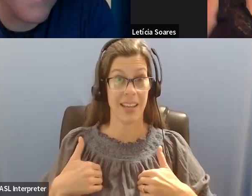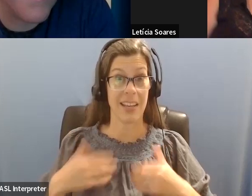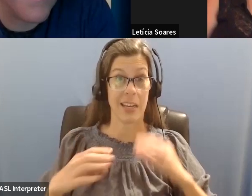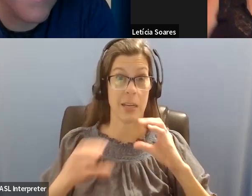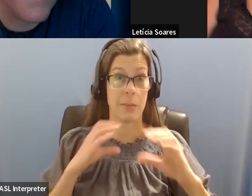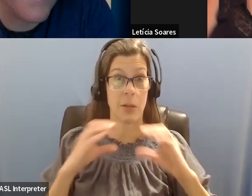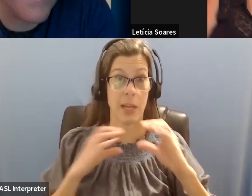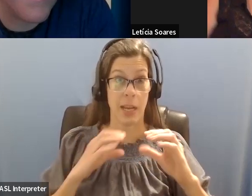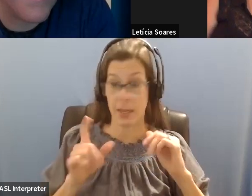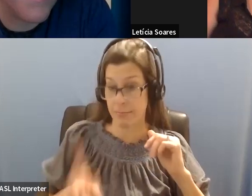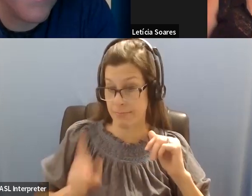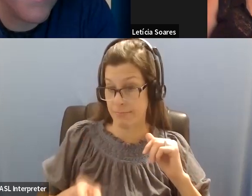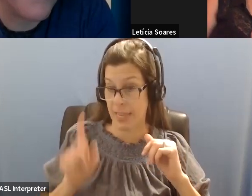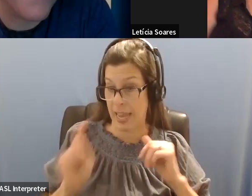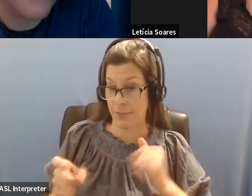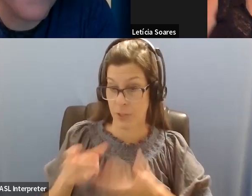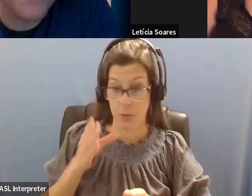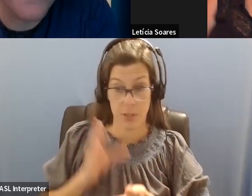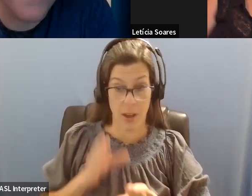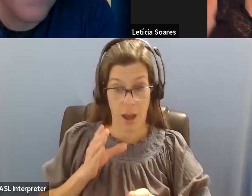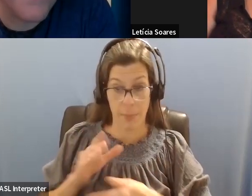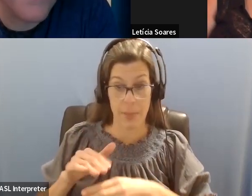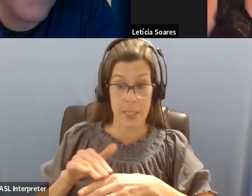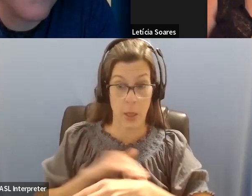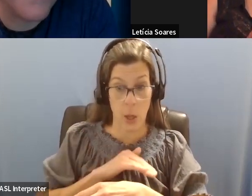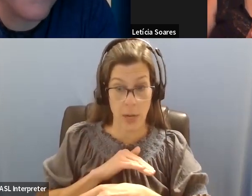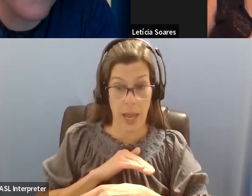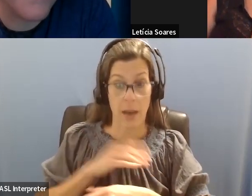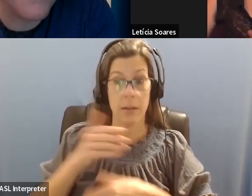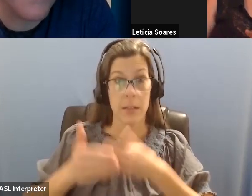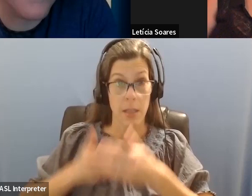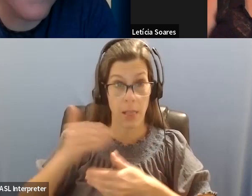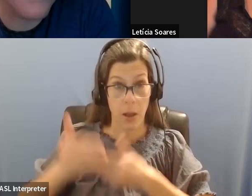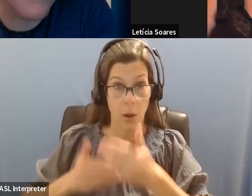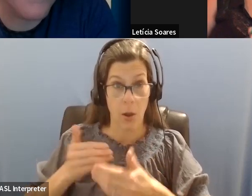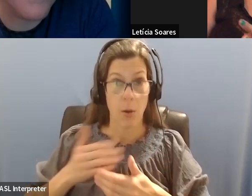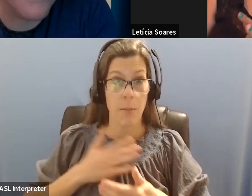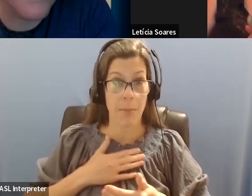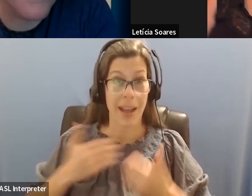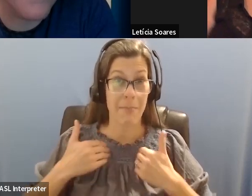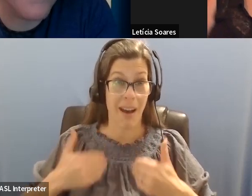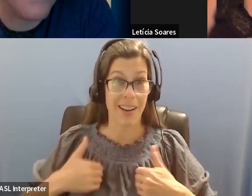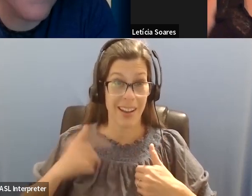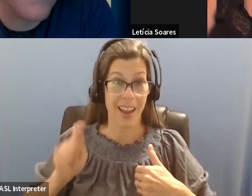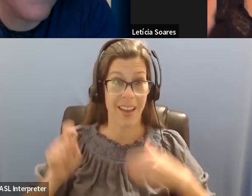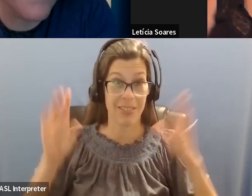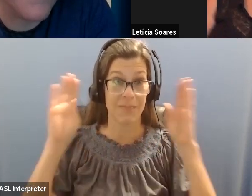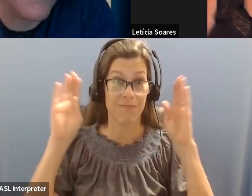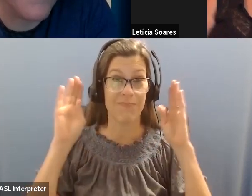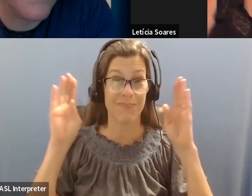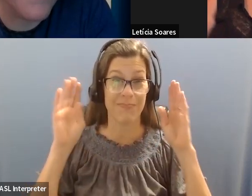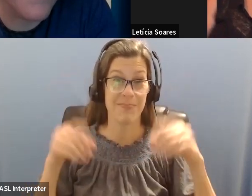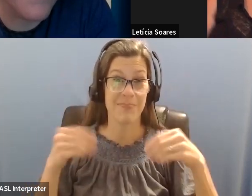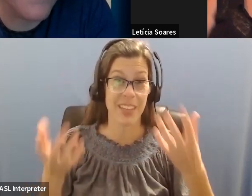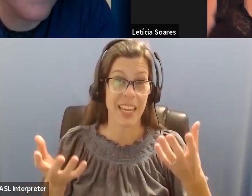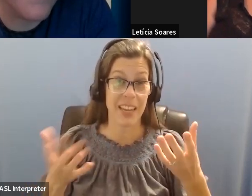you have to slow down, stop pace, and you have to rest and give your body